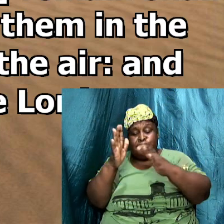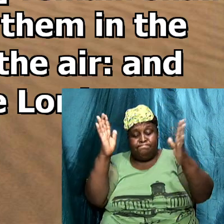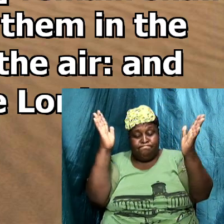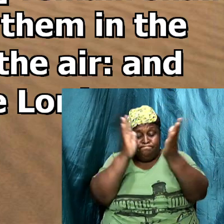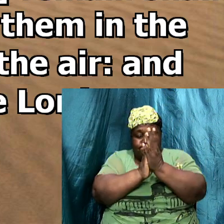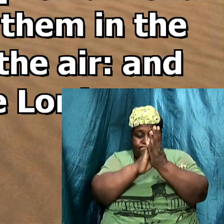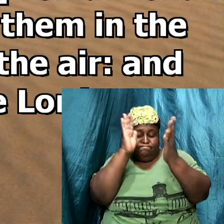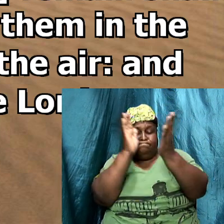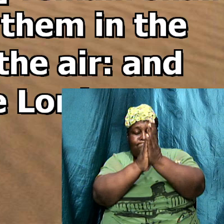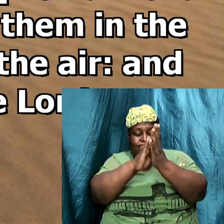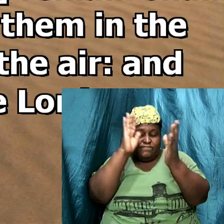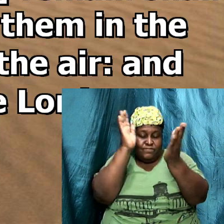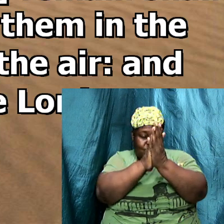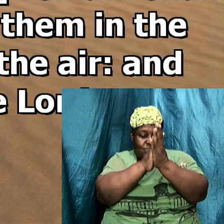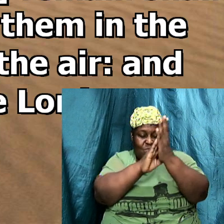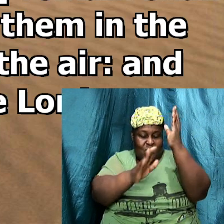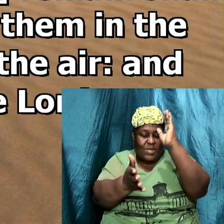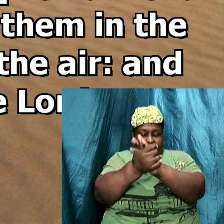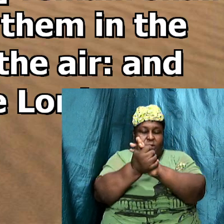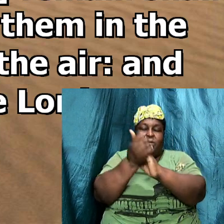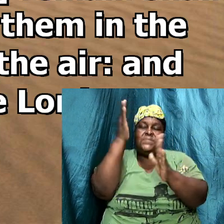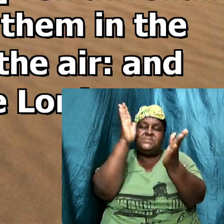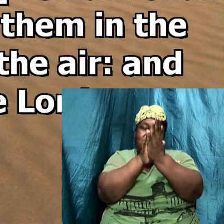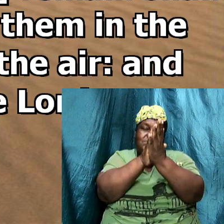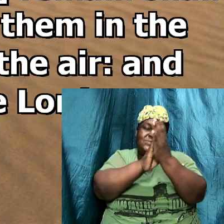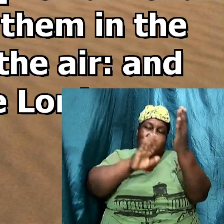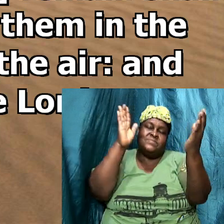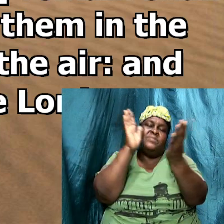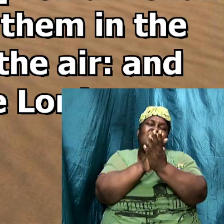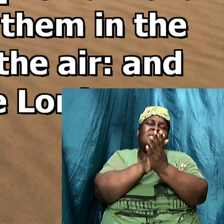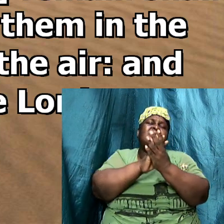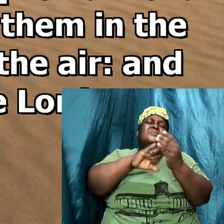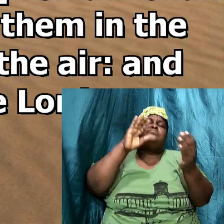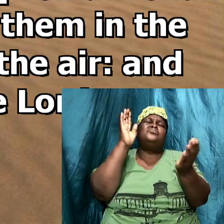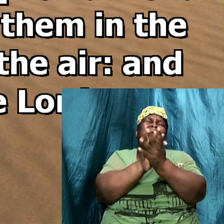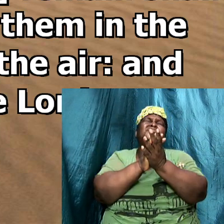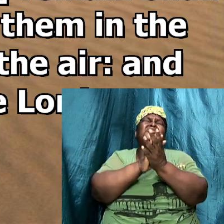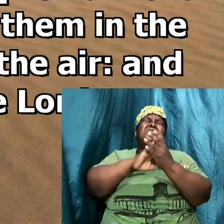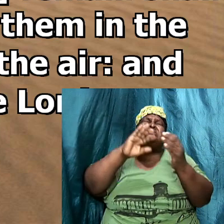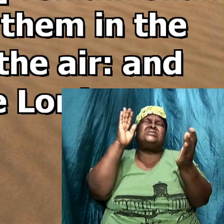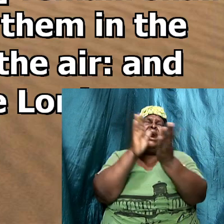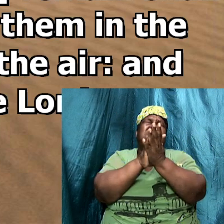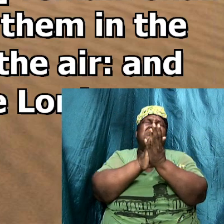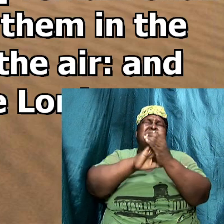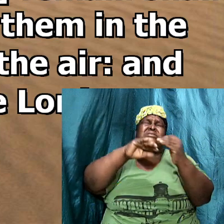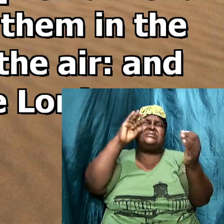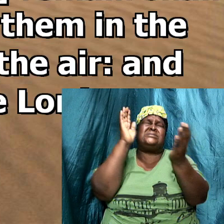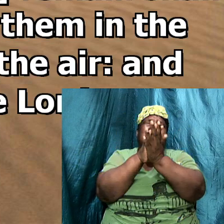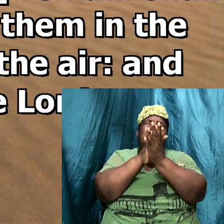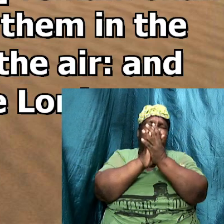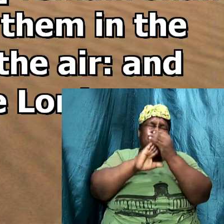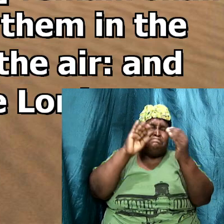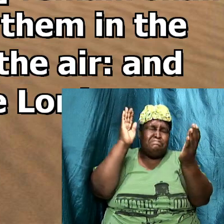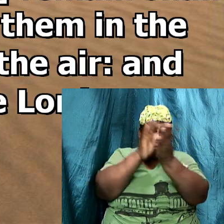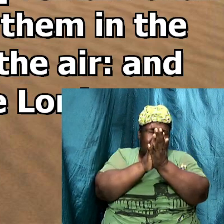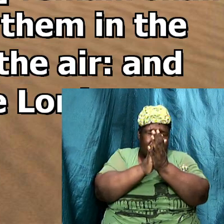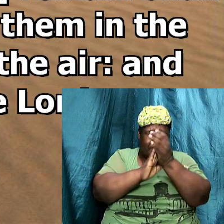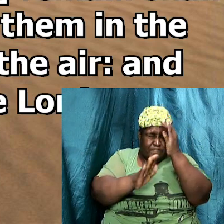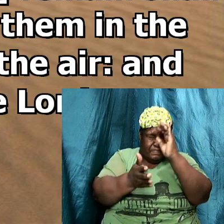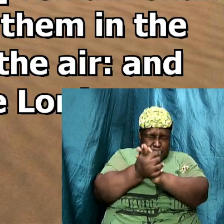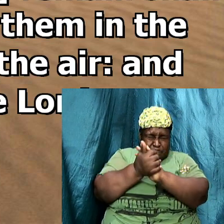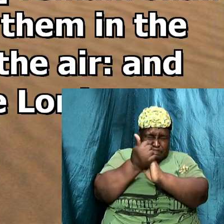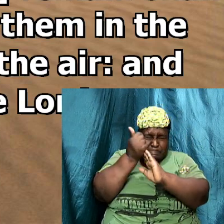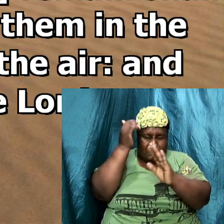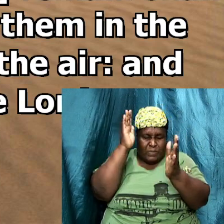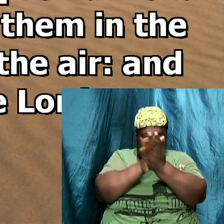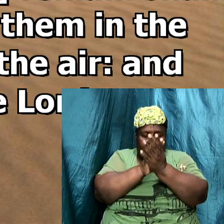Bible reading and we have Holy Ghost let spirit connect to spirit and you understand what the adversary is trying to do it